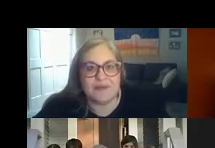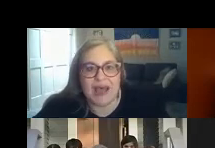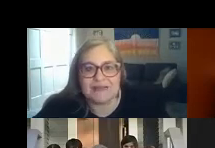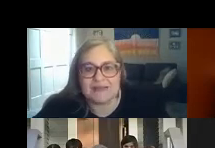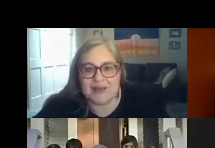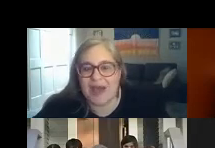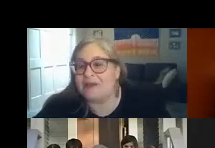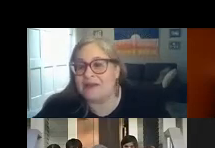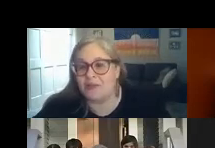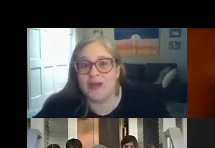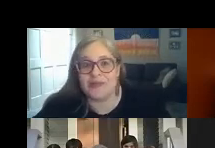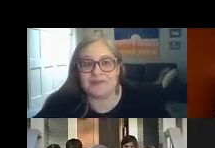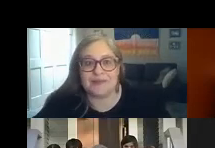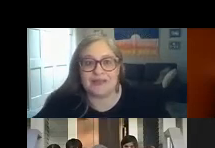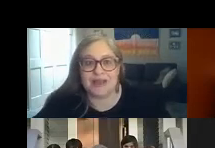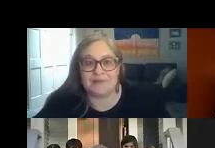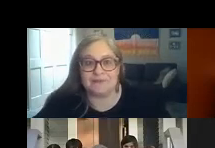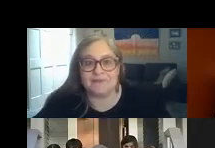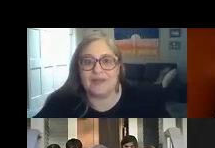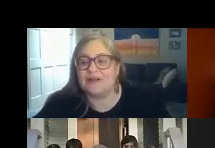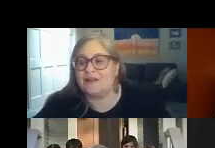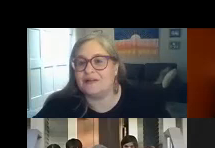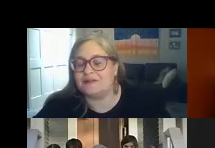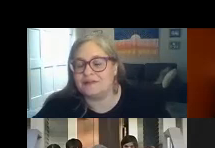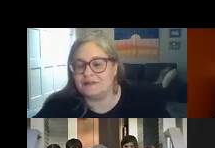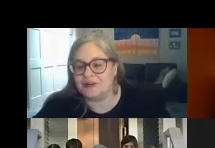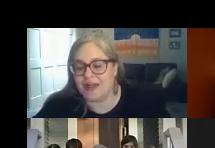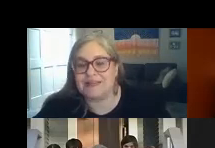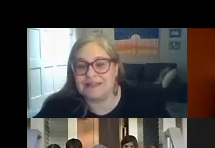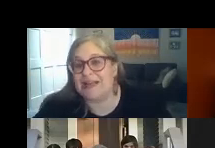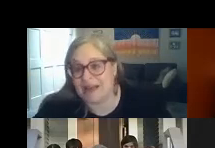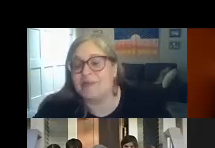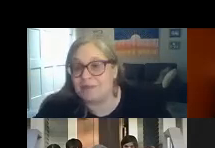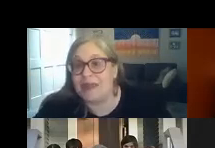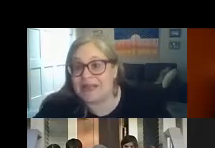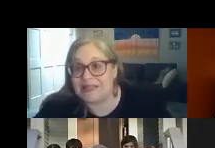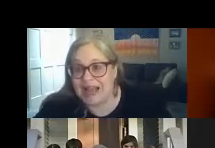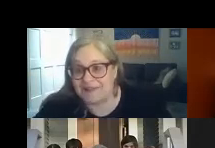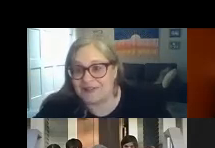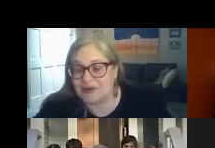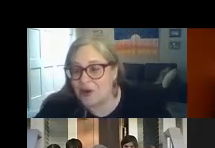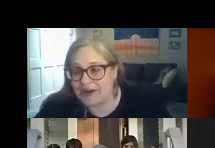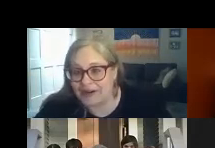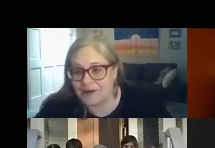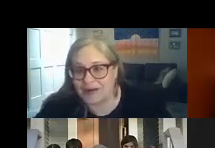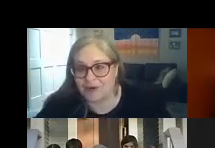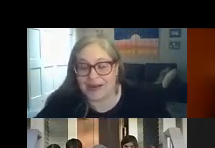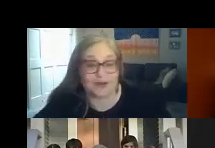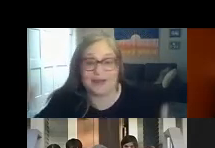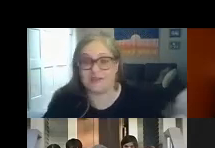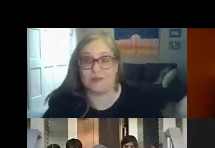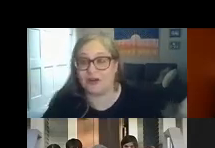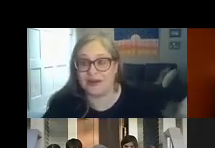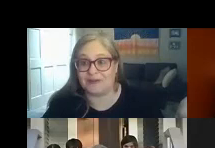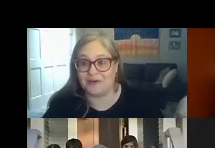i'd ask them how many i want them to be um collecting data on how many minutes he kind of is requiring a one-on-one